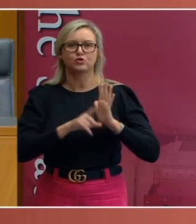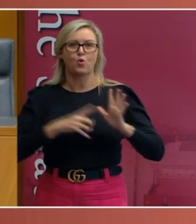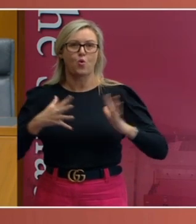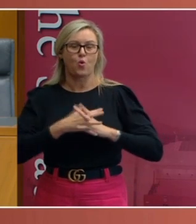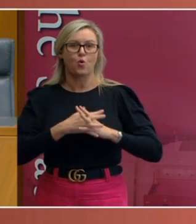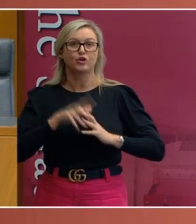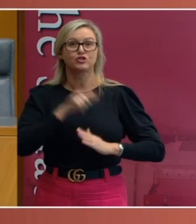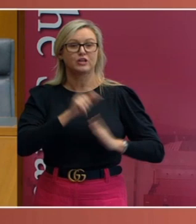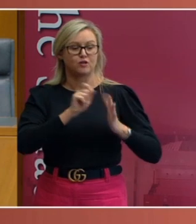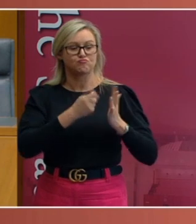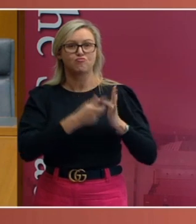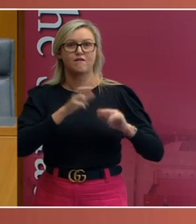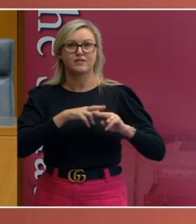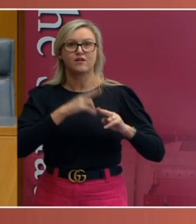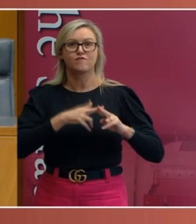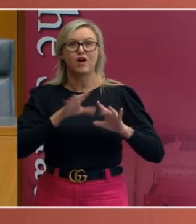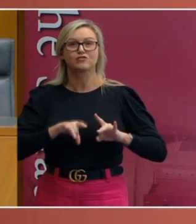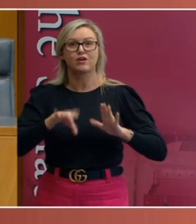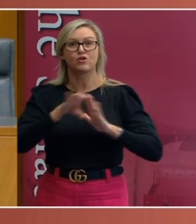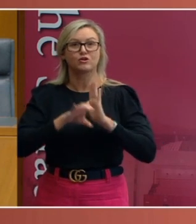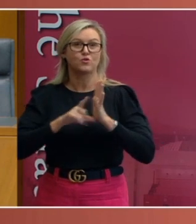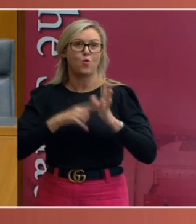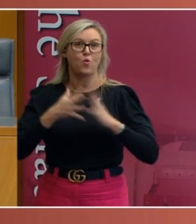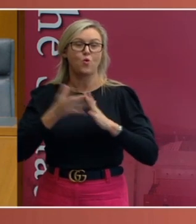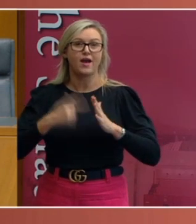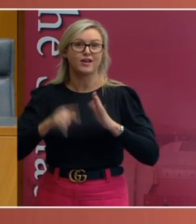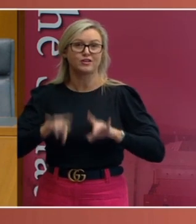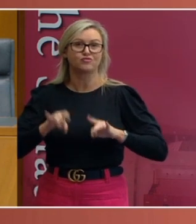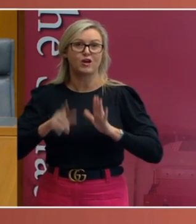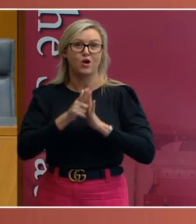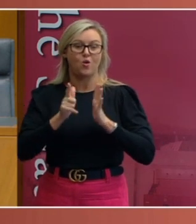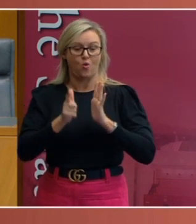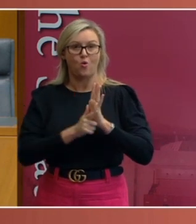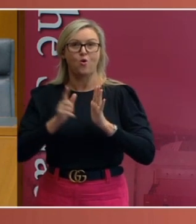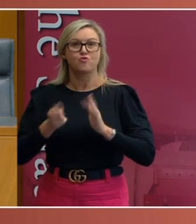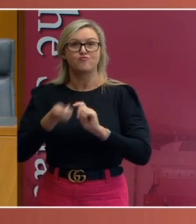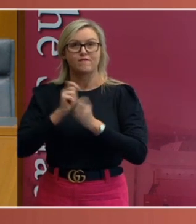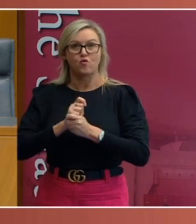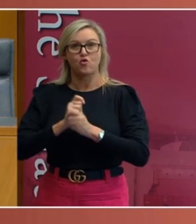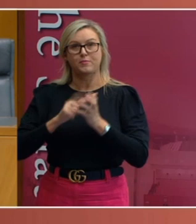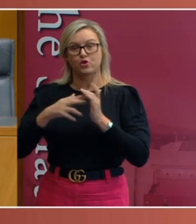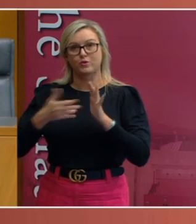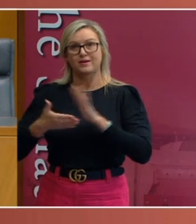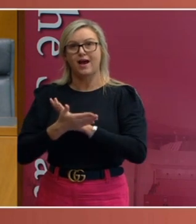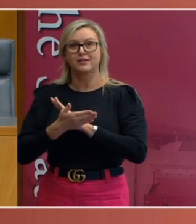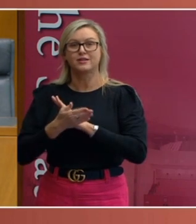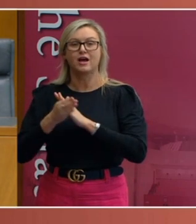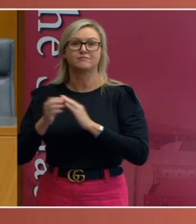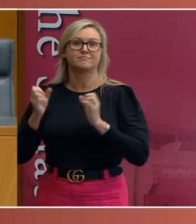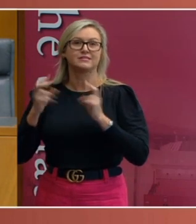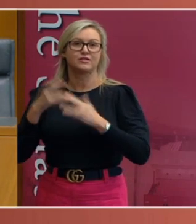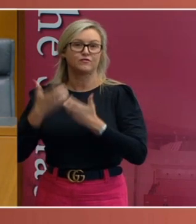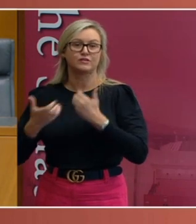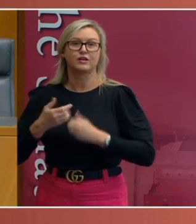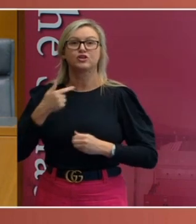of Constitutional Law and Director of the Constitutional Law Reform Unit at the University of Sydney. She writes and comments in the